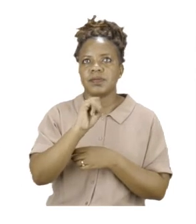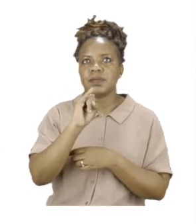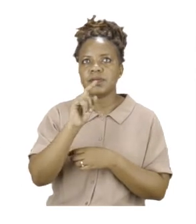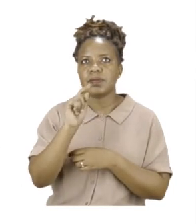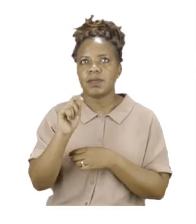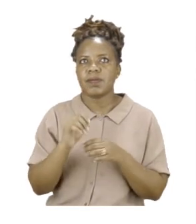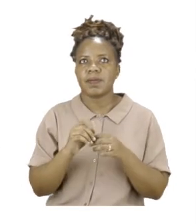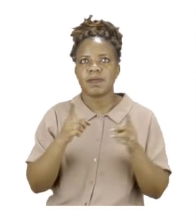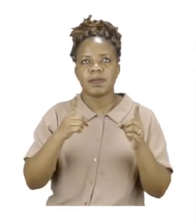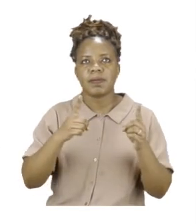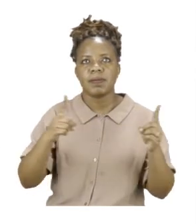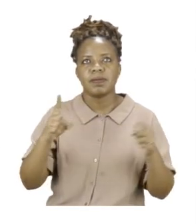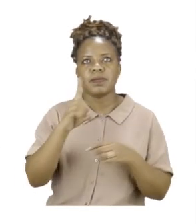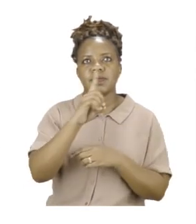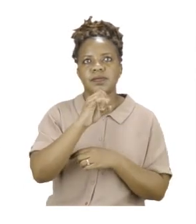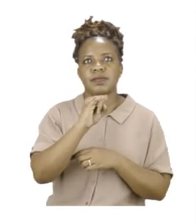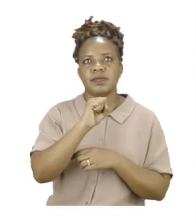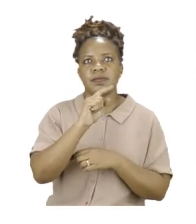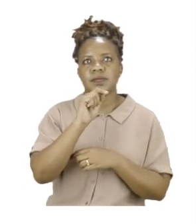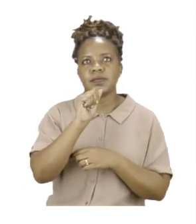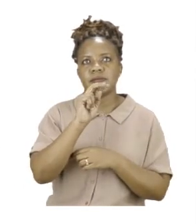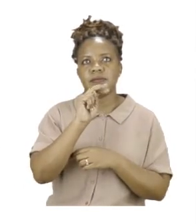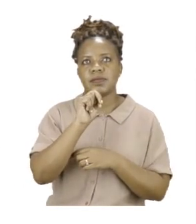driving, ticket,